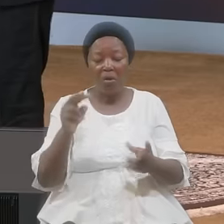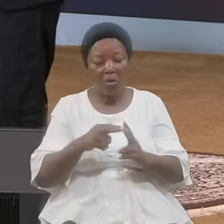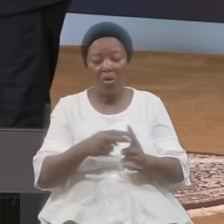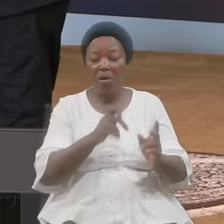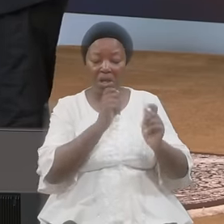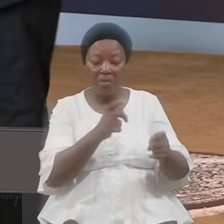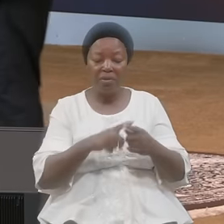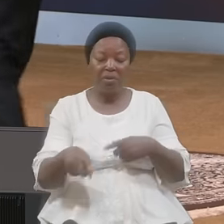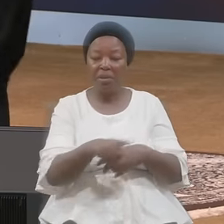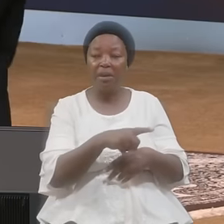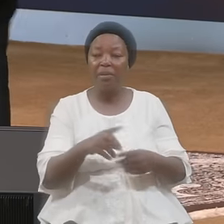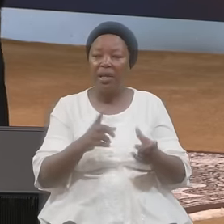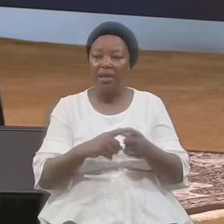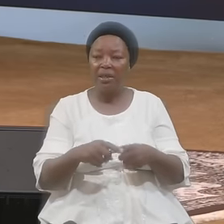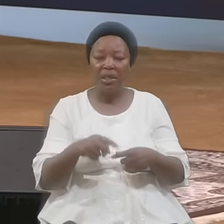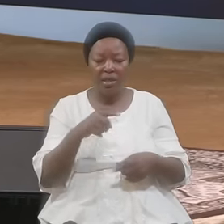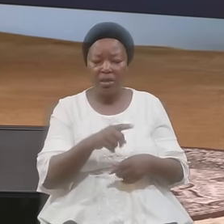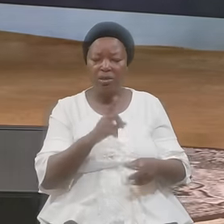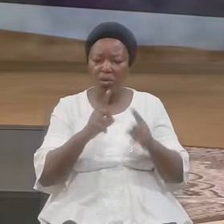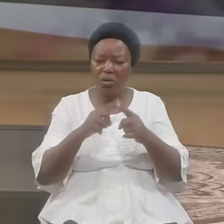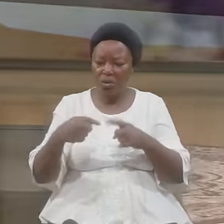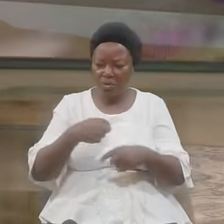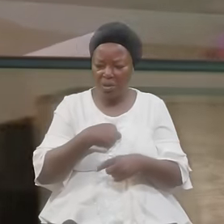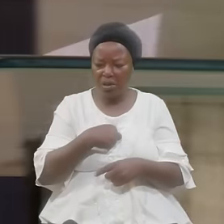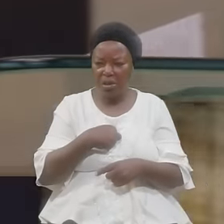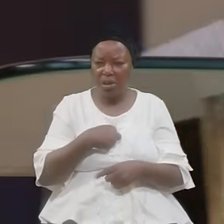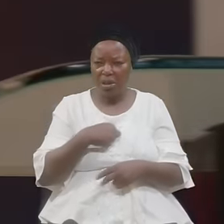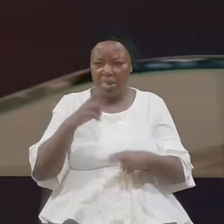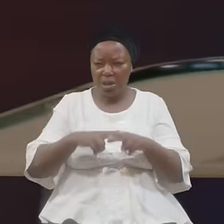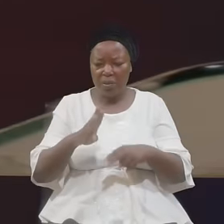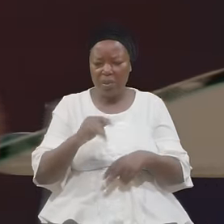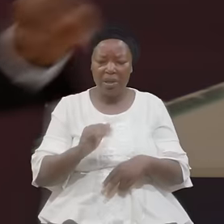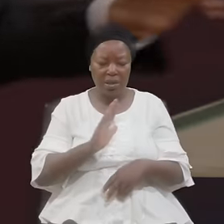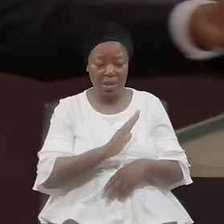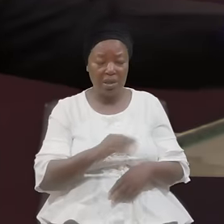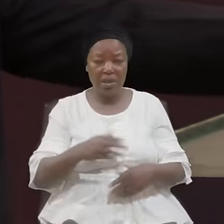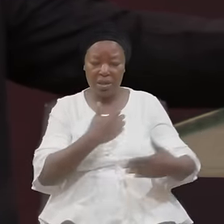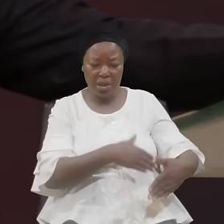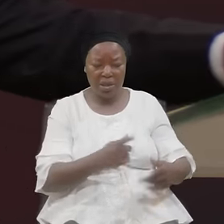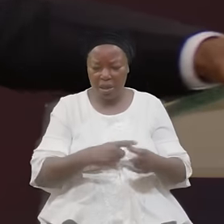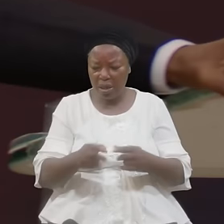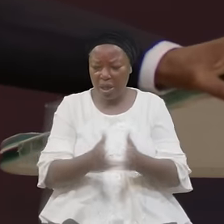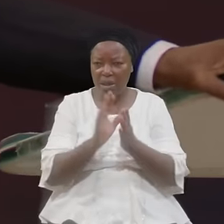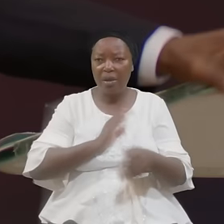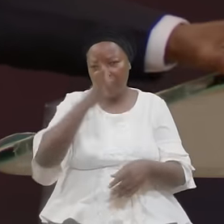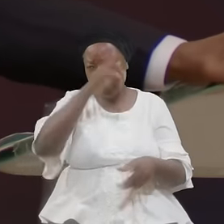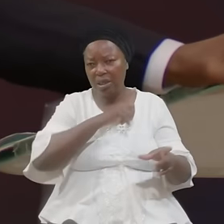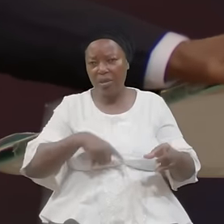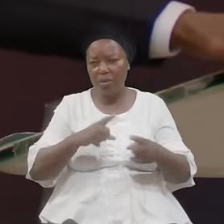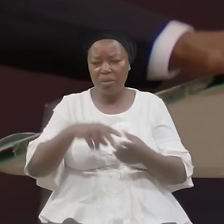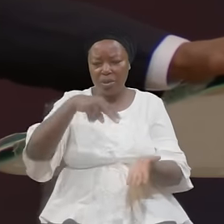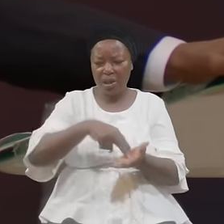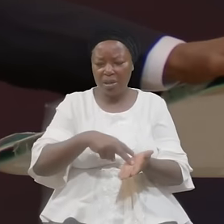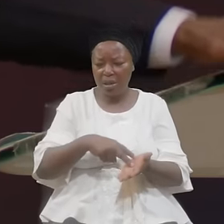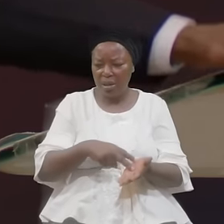To Them And He Turned To Me Sitting By Side He Said As You Stand Up I Said What